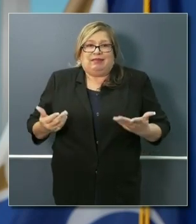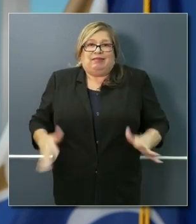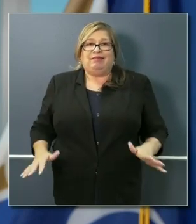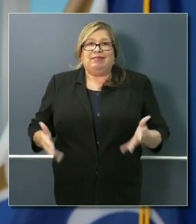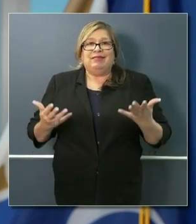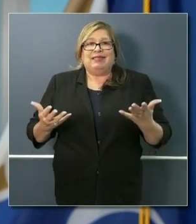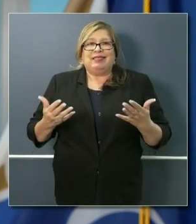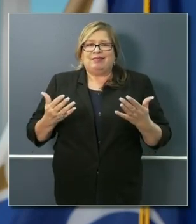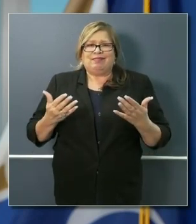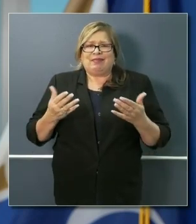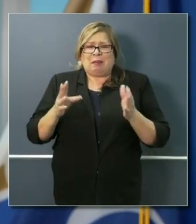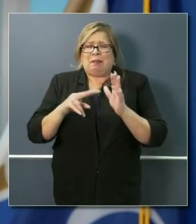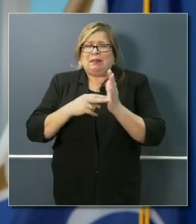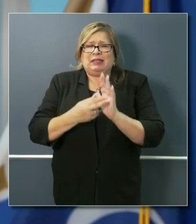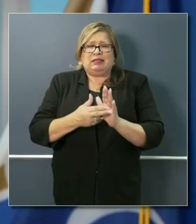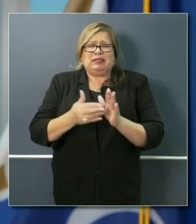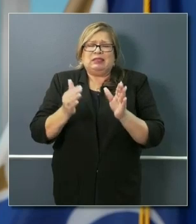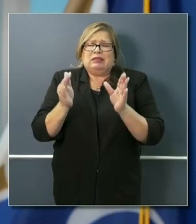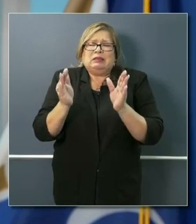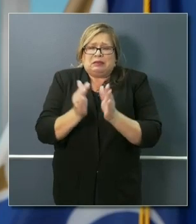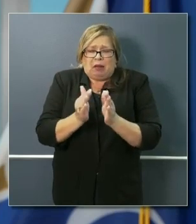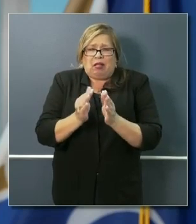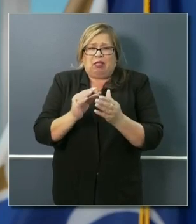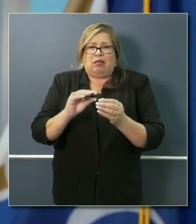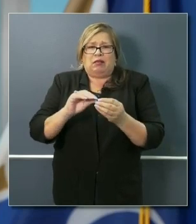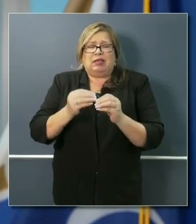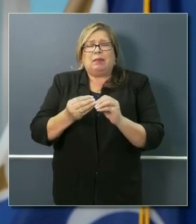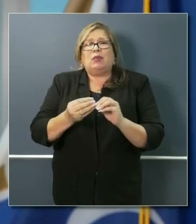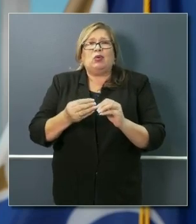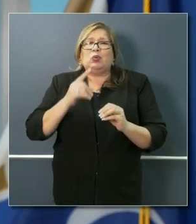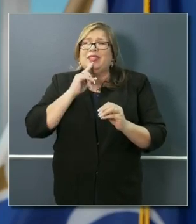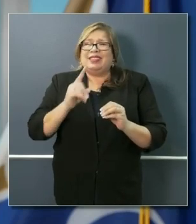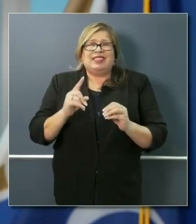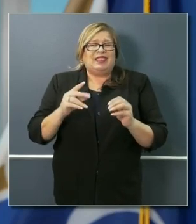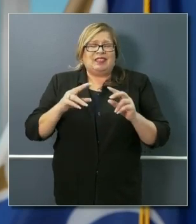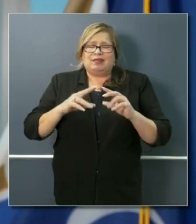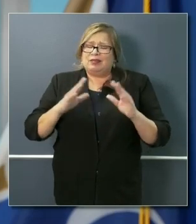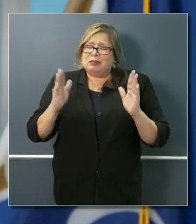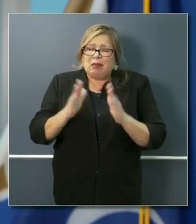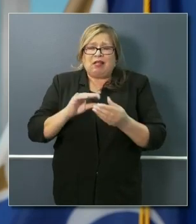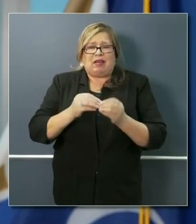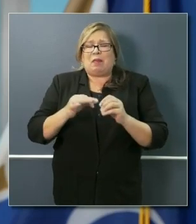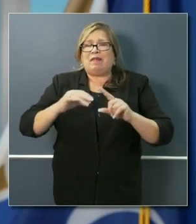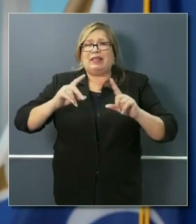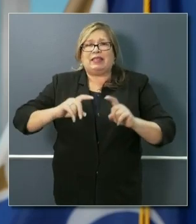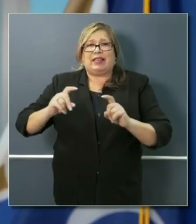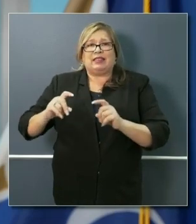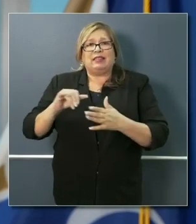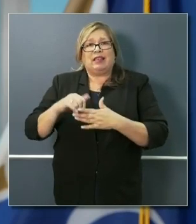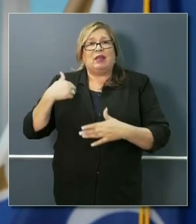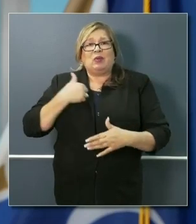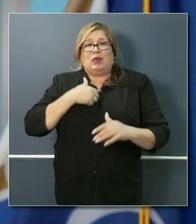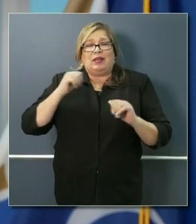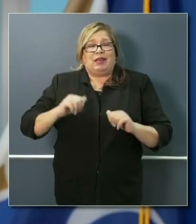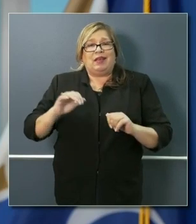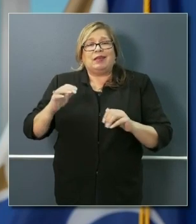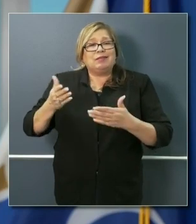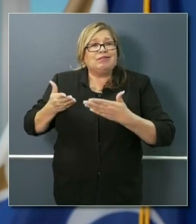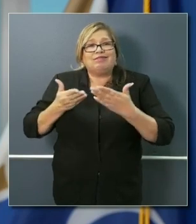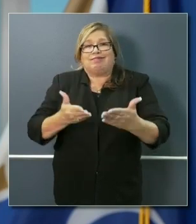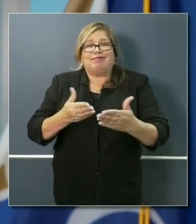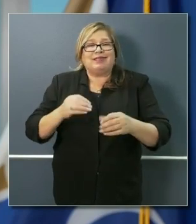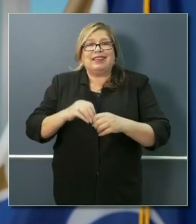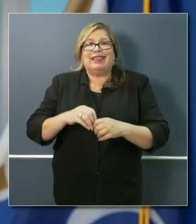I mean, it's irrelevant or rather not relevant to the individual. It's an insignificant total amount of tests that we can produce